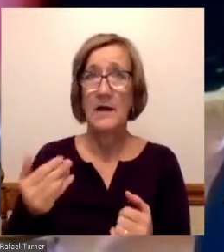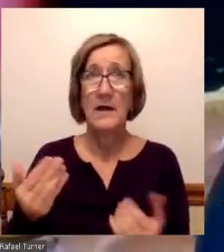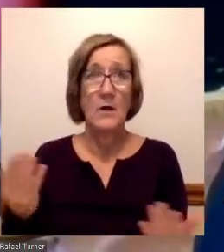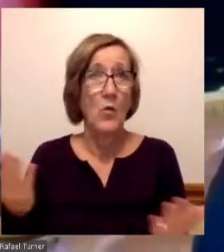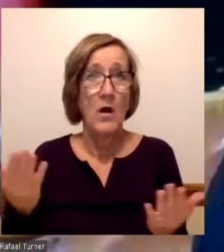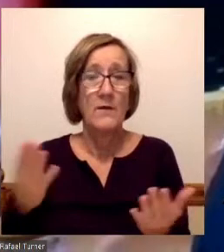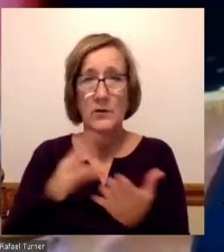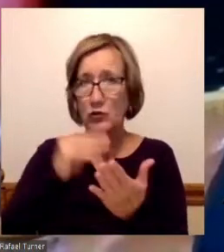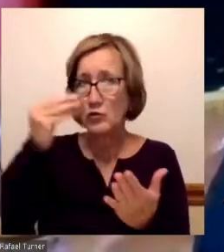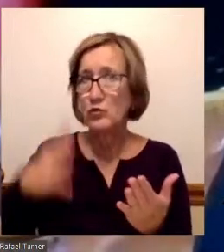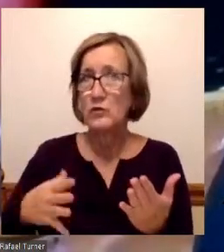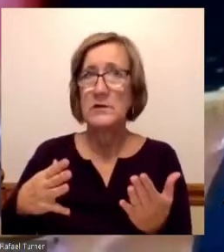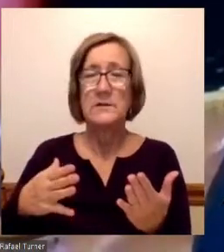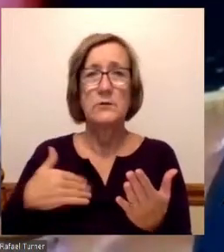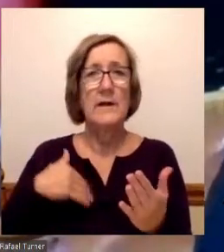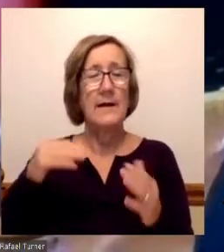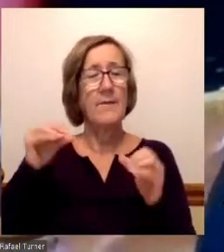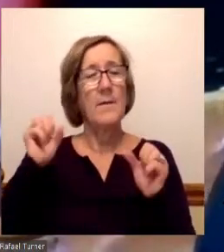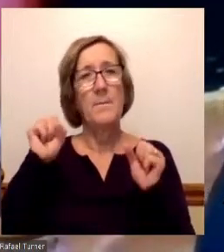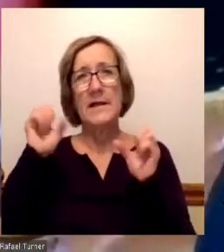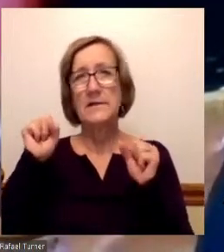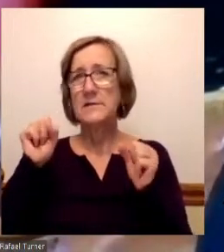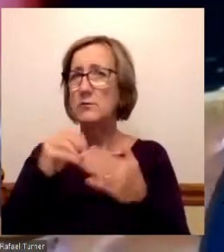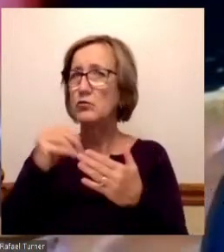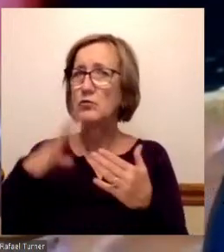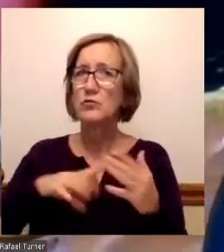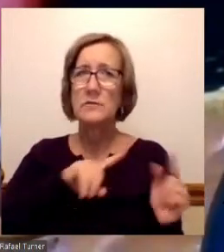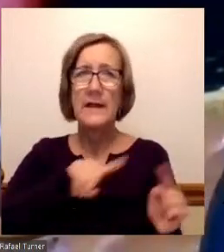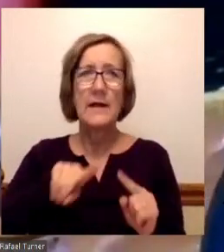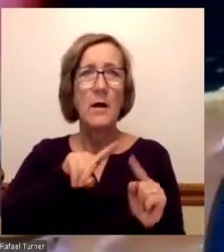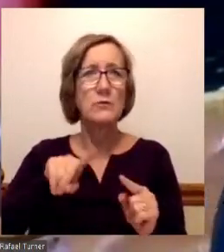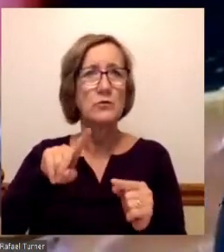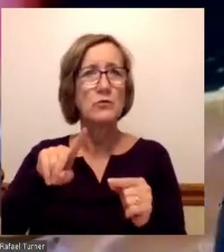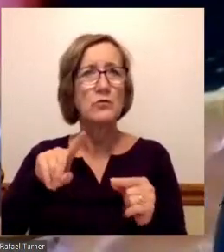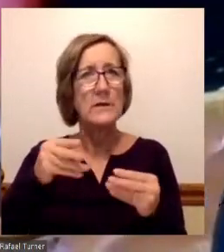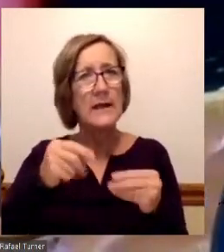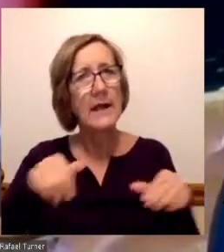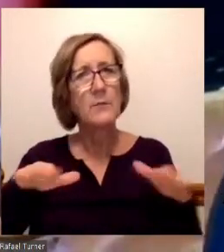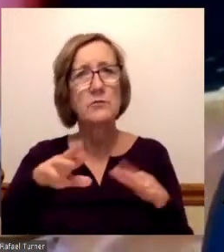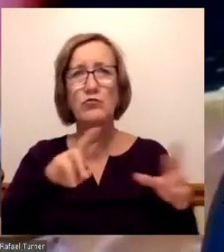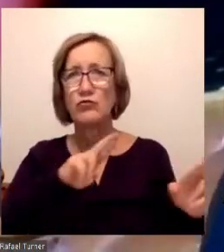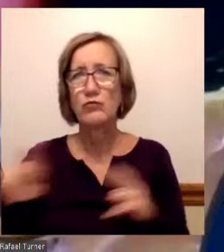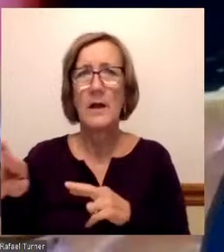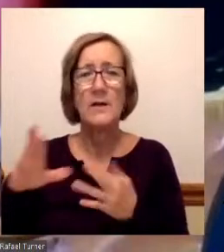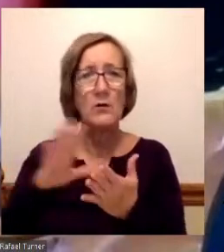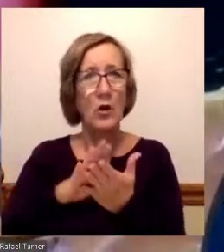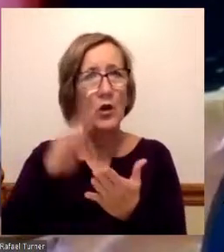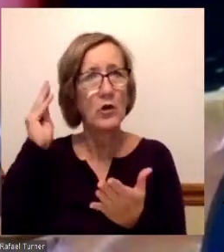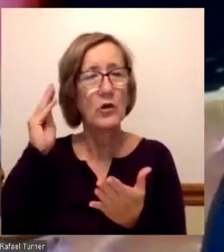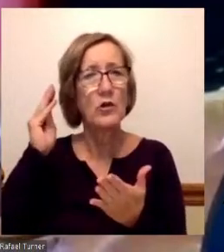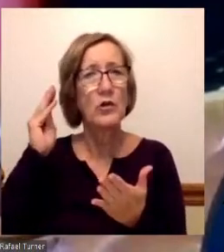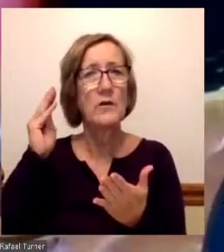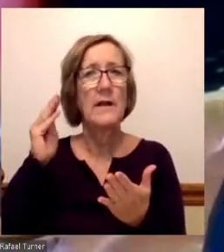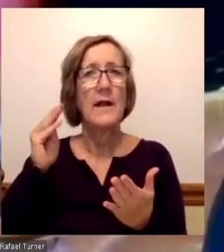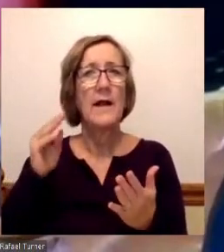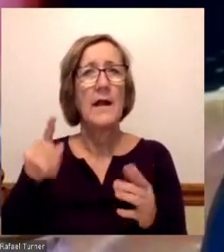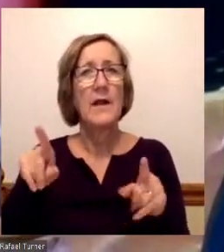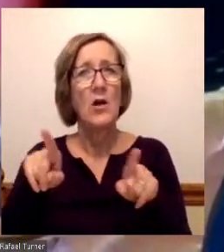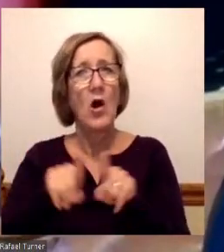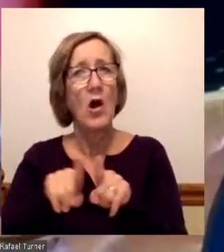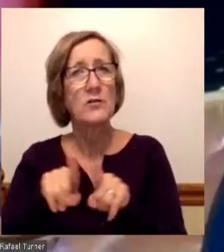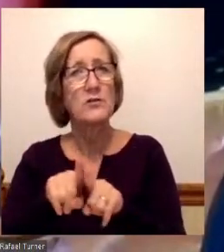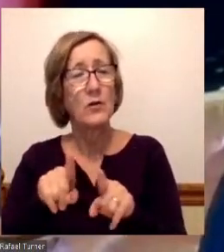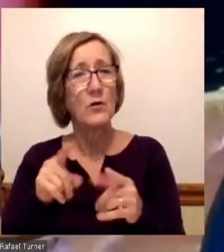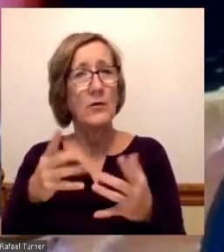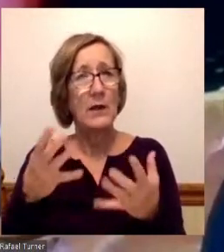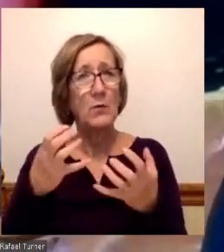amazing students that come to our campus. They come to our campus ready to learn. And they come to our campus with the heart to contribute to our